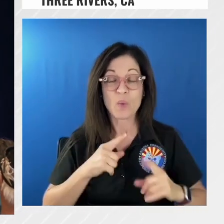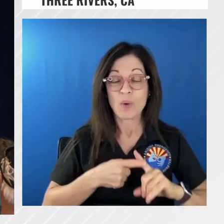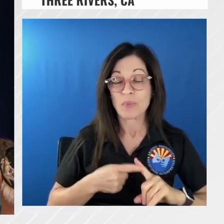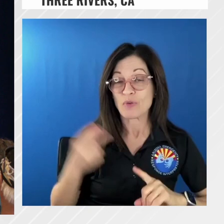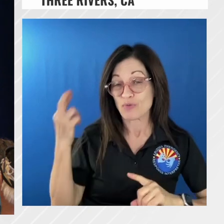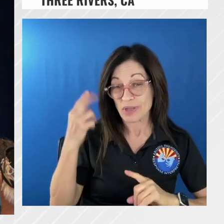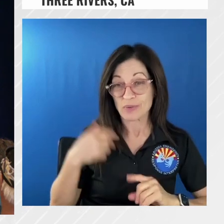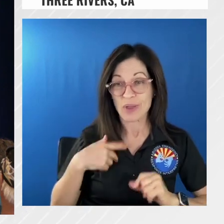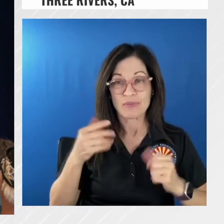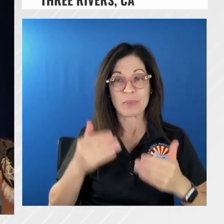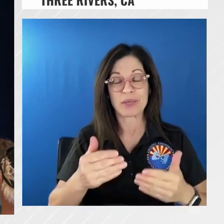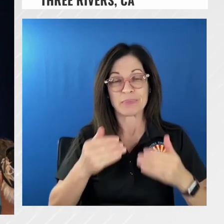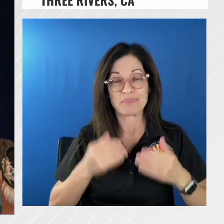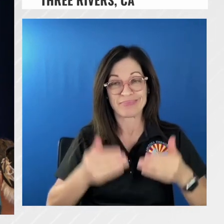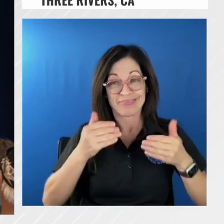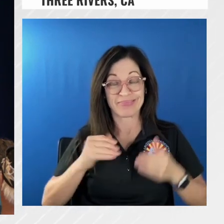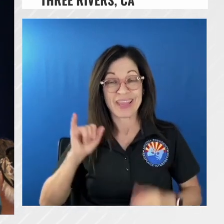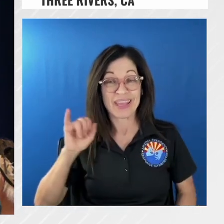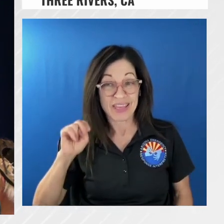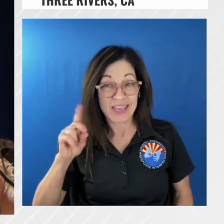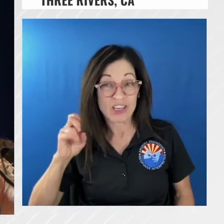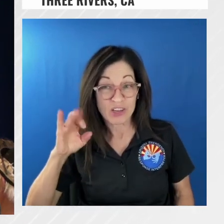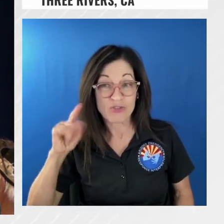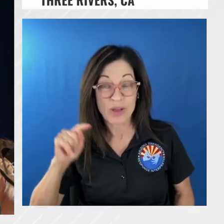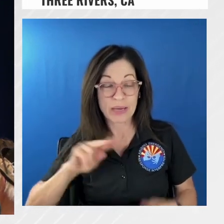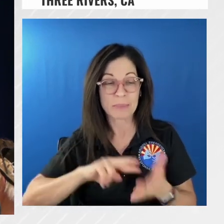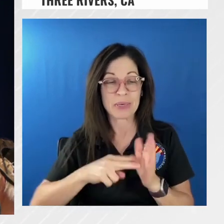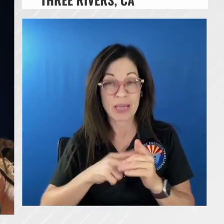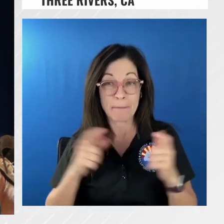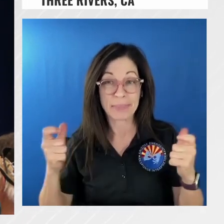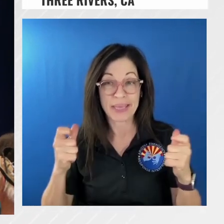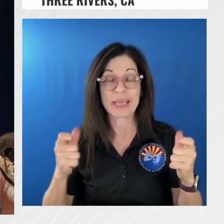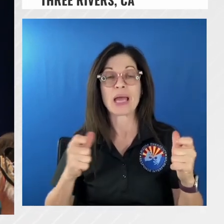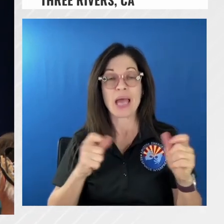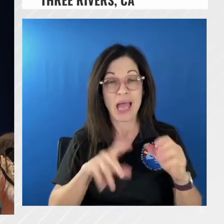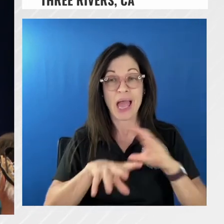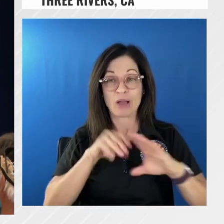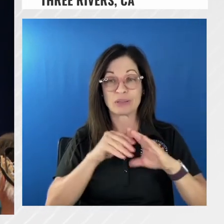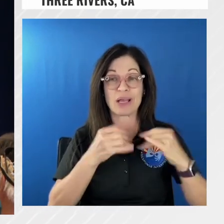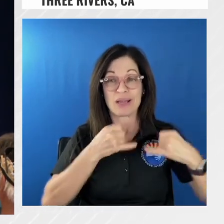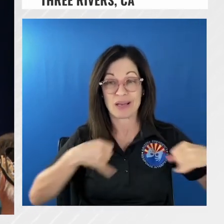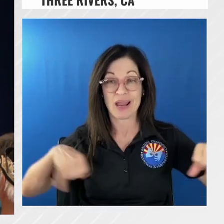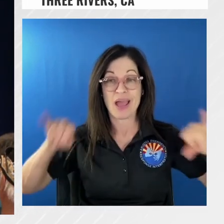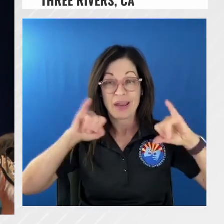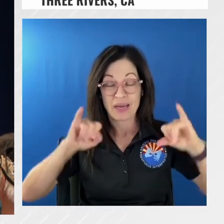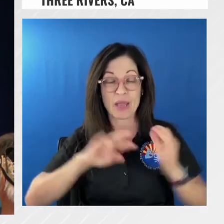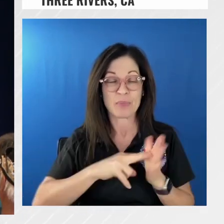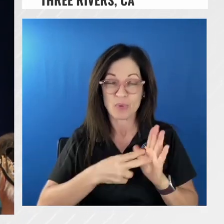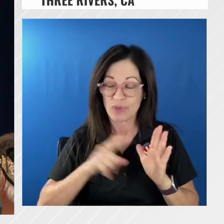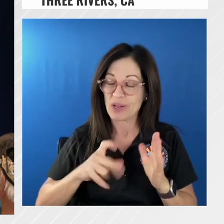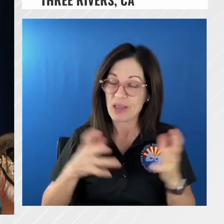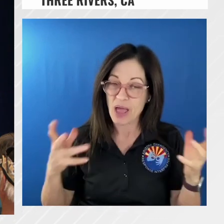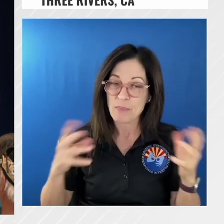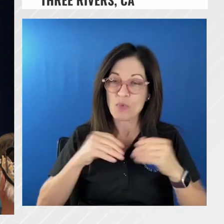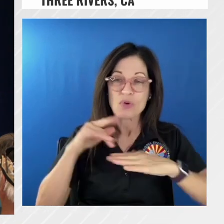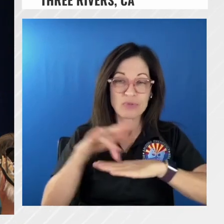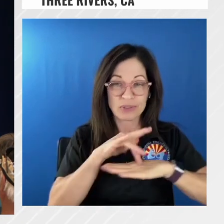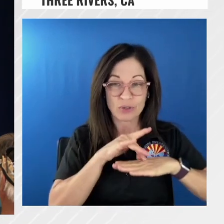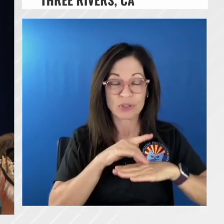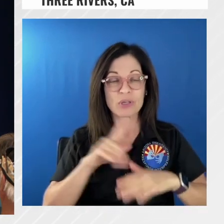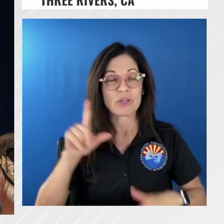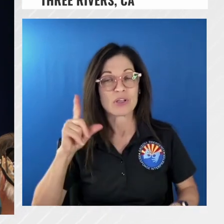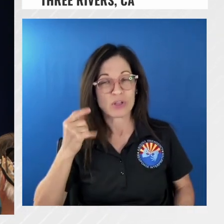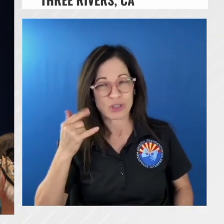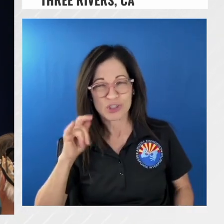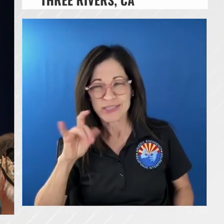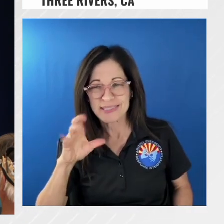with a big box it meant that we're going to need a lot of resources on this fire the logistics were going to be tricky uh and